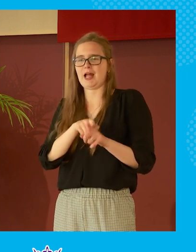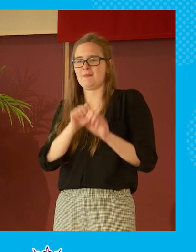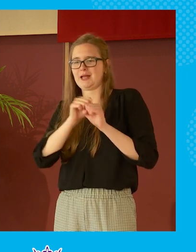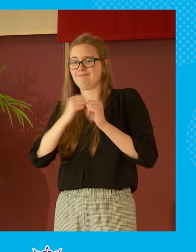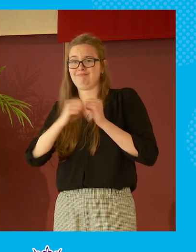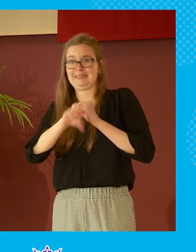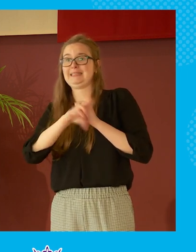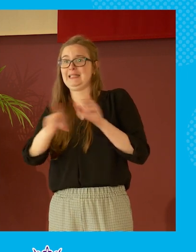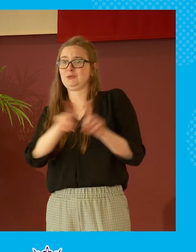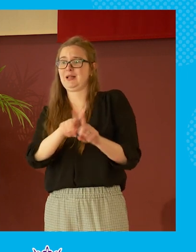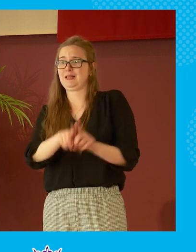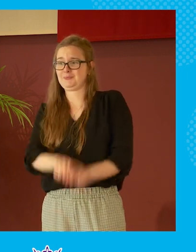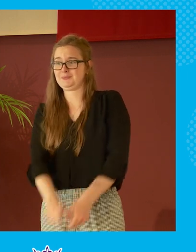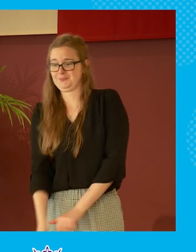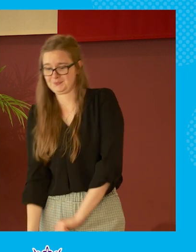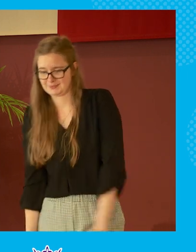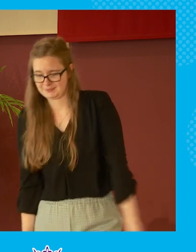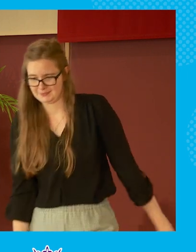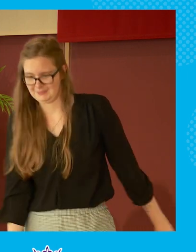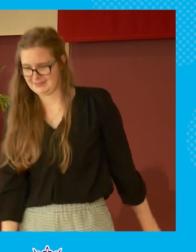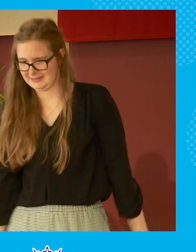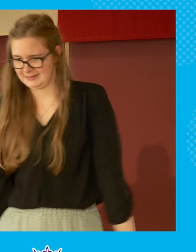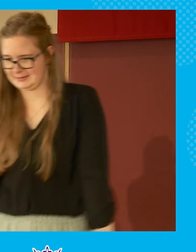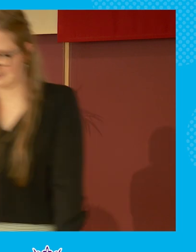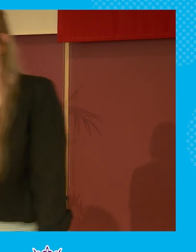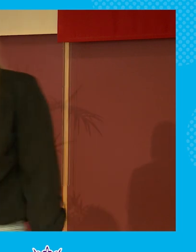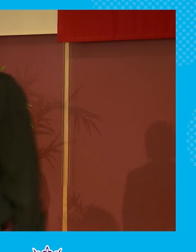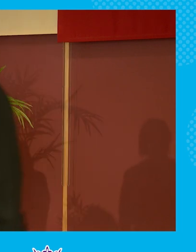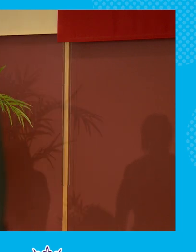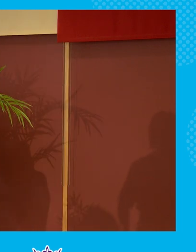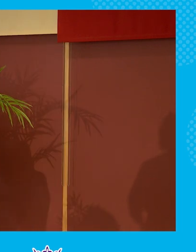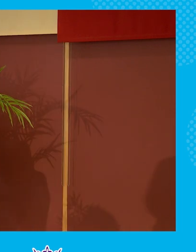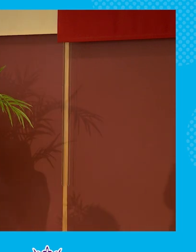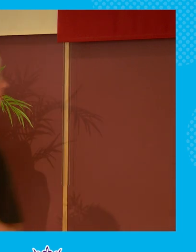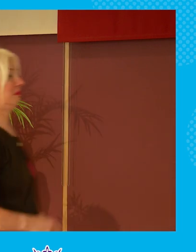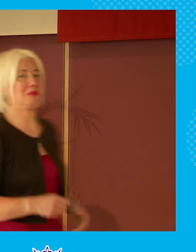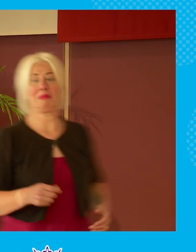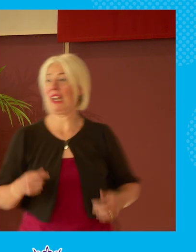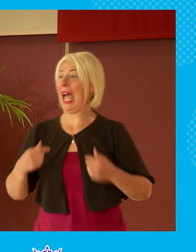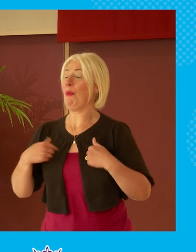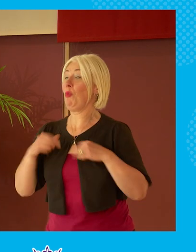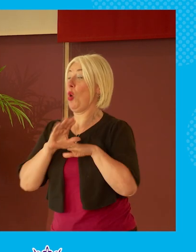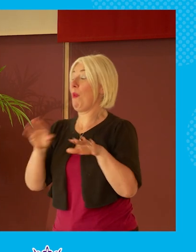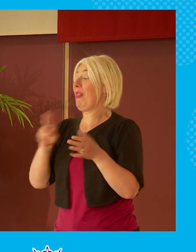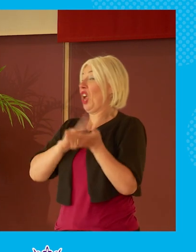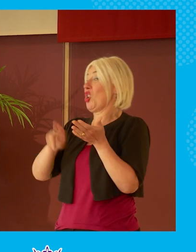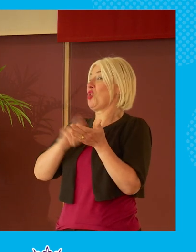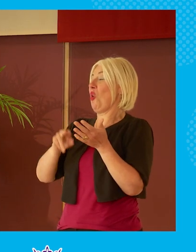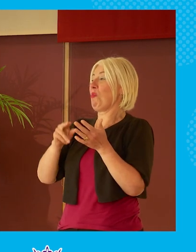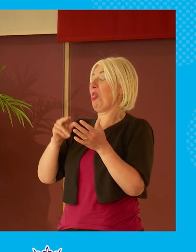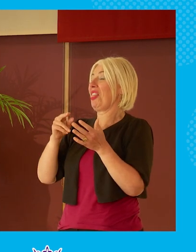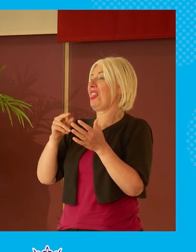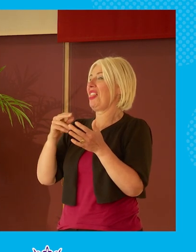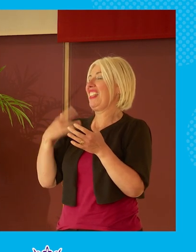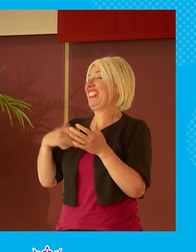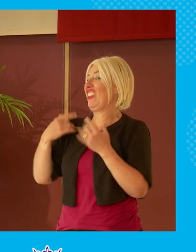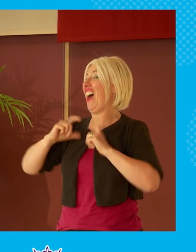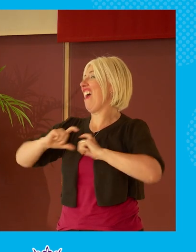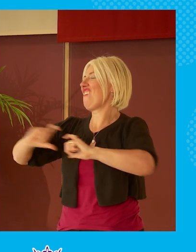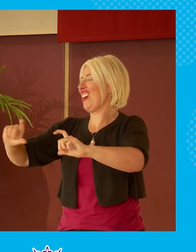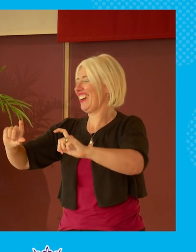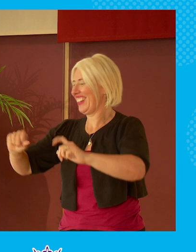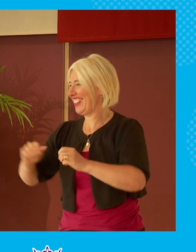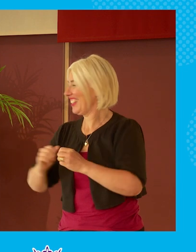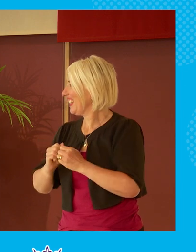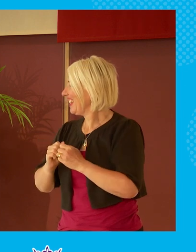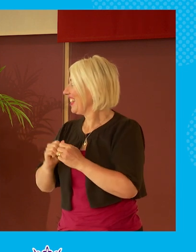very often as one of the abnormal survivors who's still holding on to the um burning iron any any